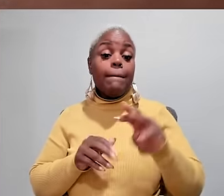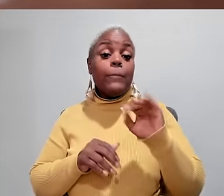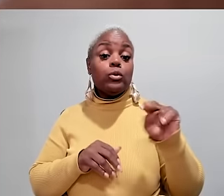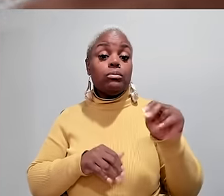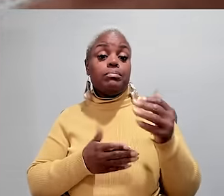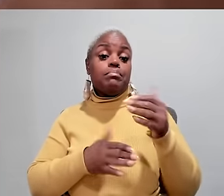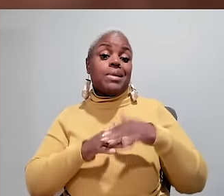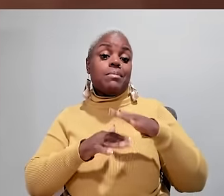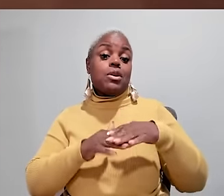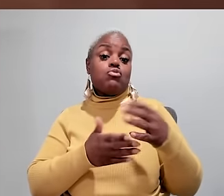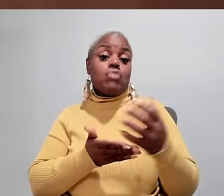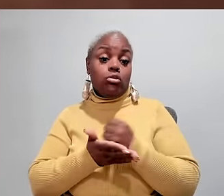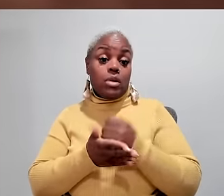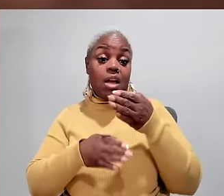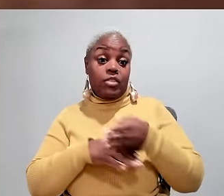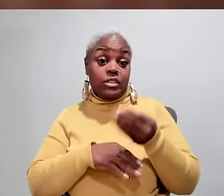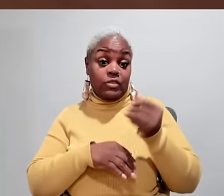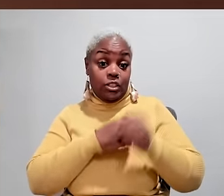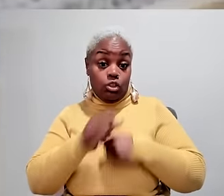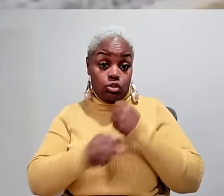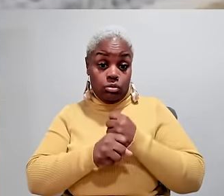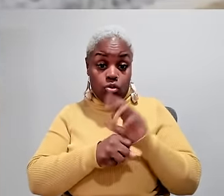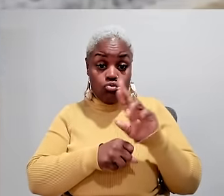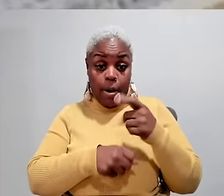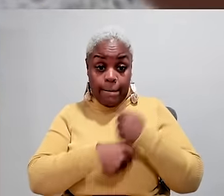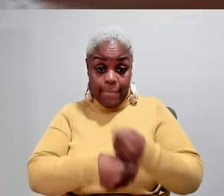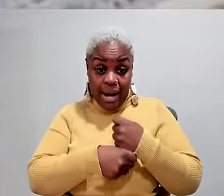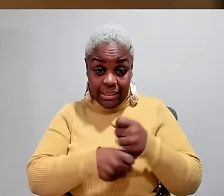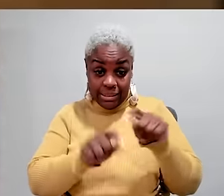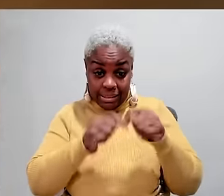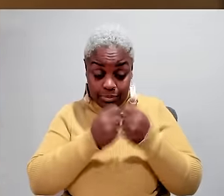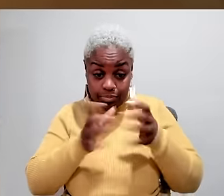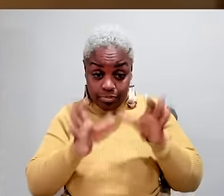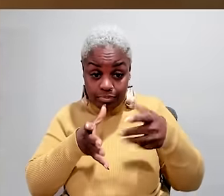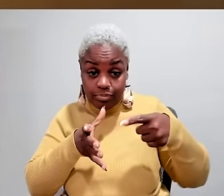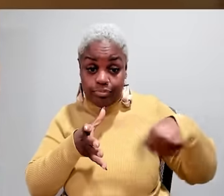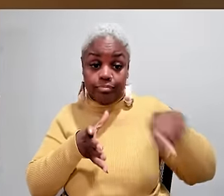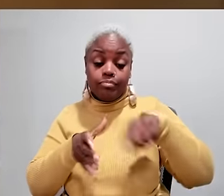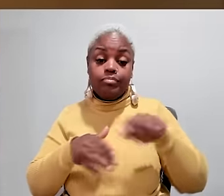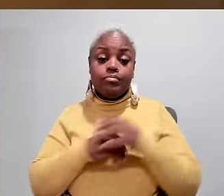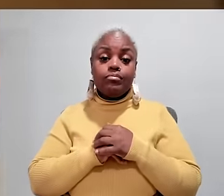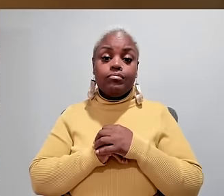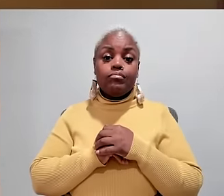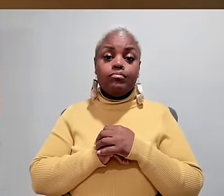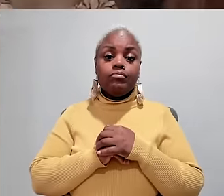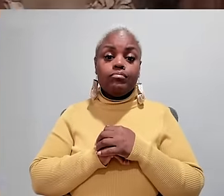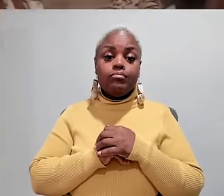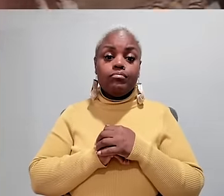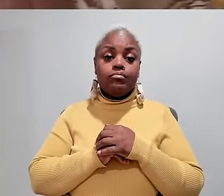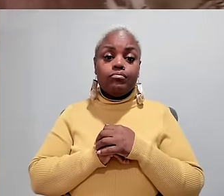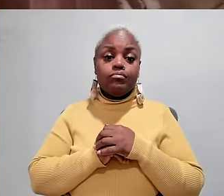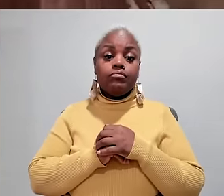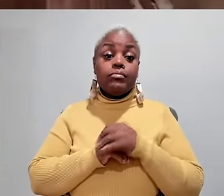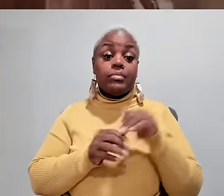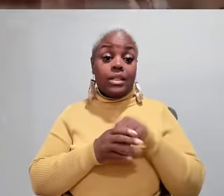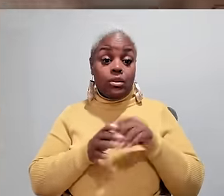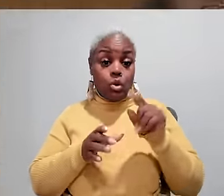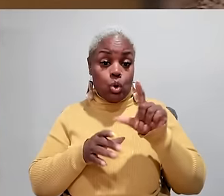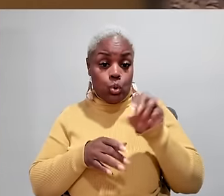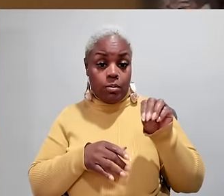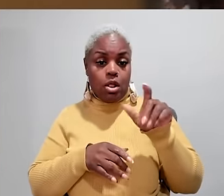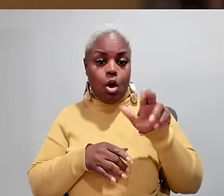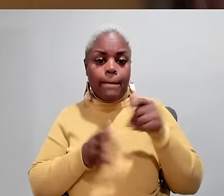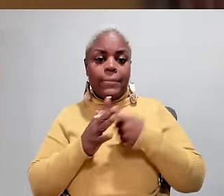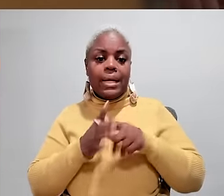.59, Minnesota's minimum wage. After several years on the rug-making